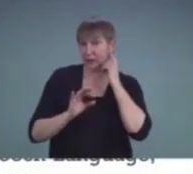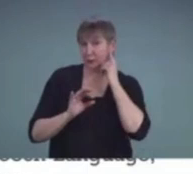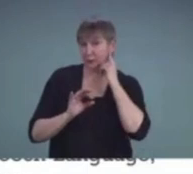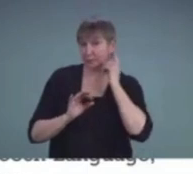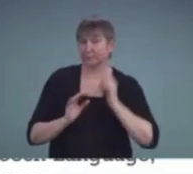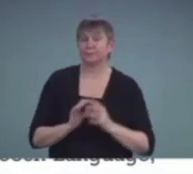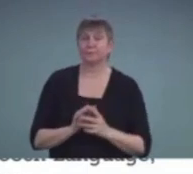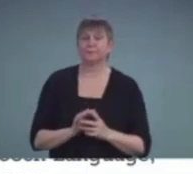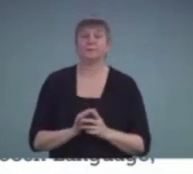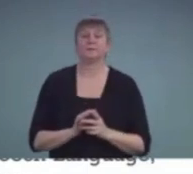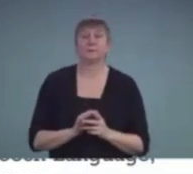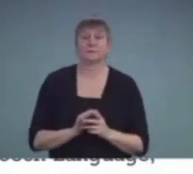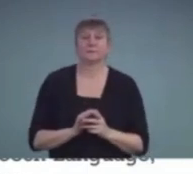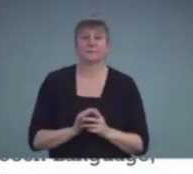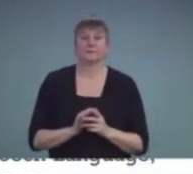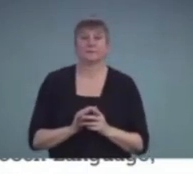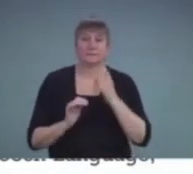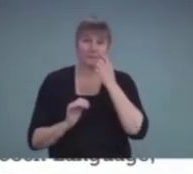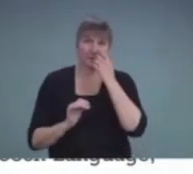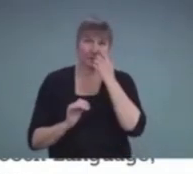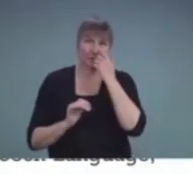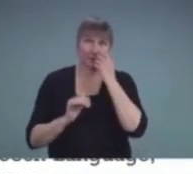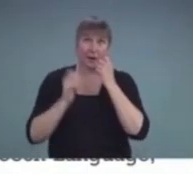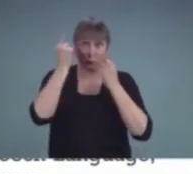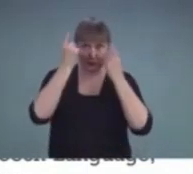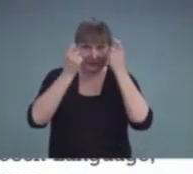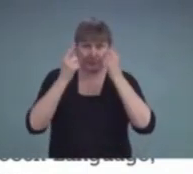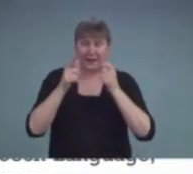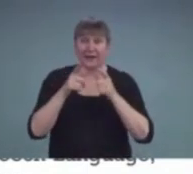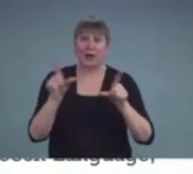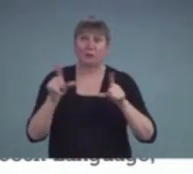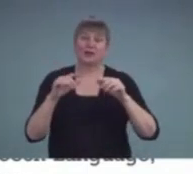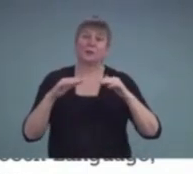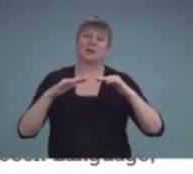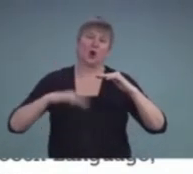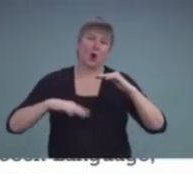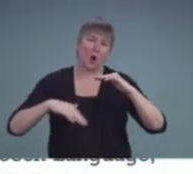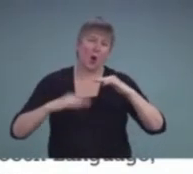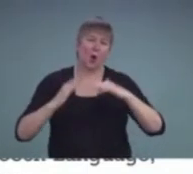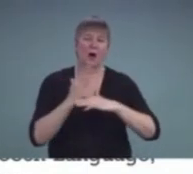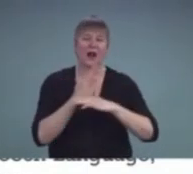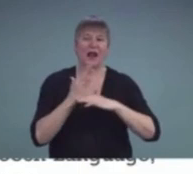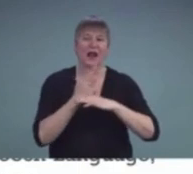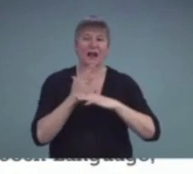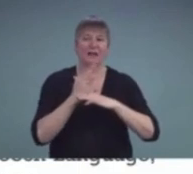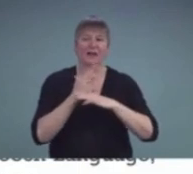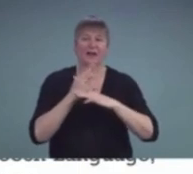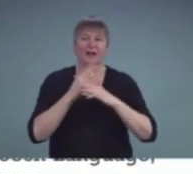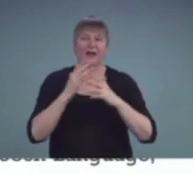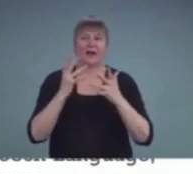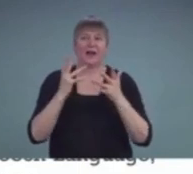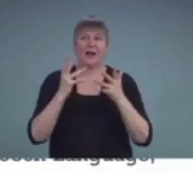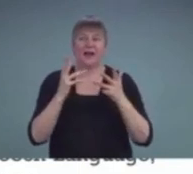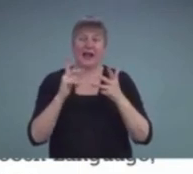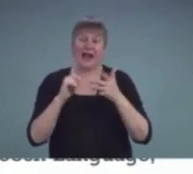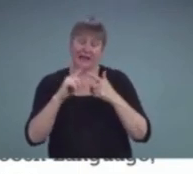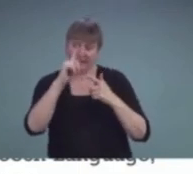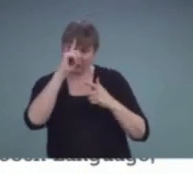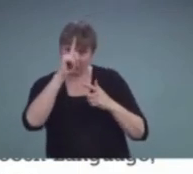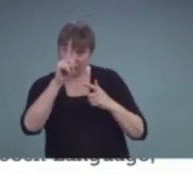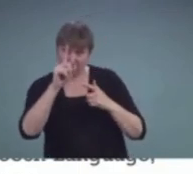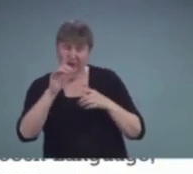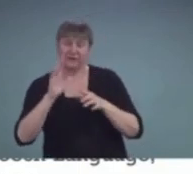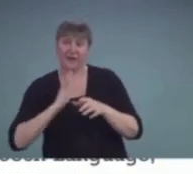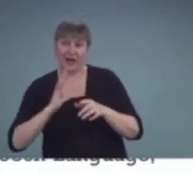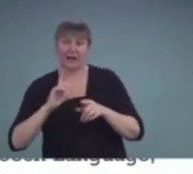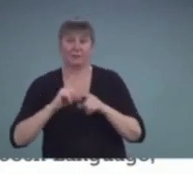Receptive language was low average. His expressive language showed a moderate delay. They found that intellectually he was functioning fine